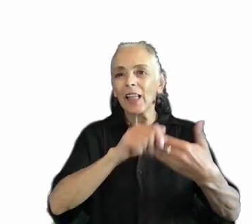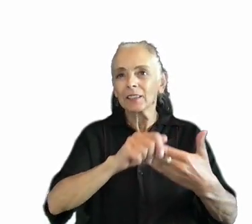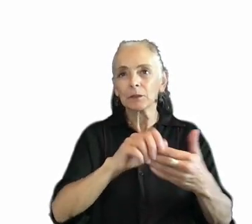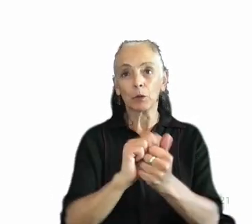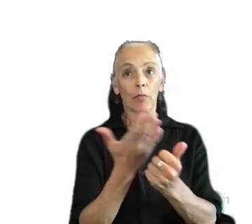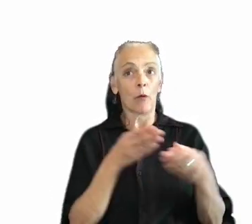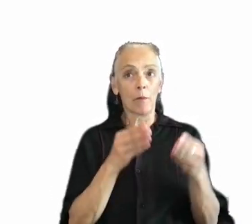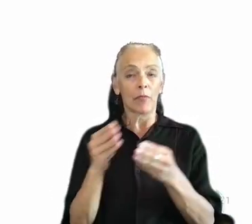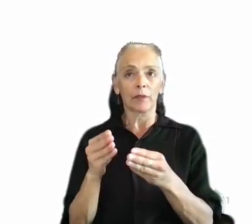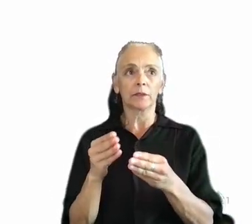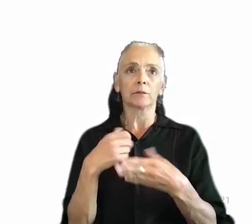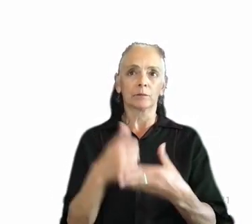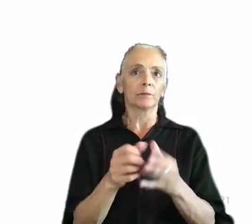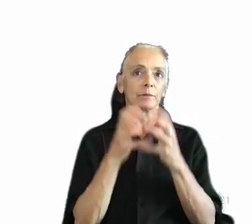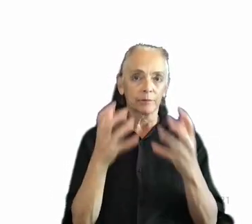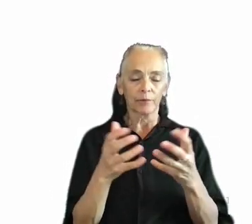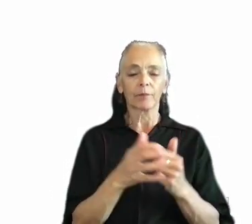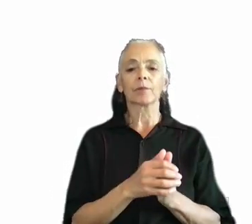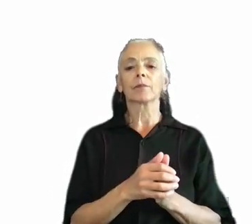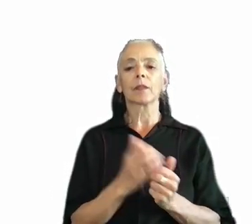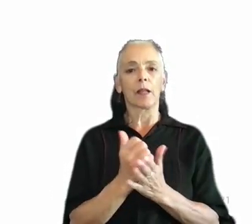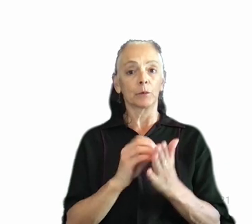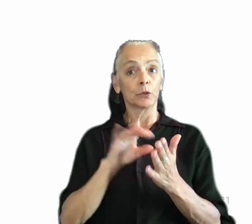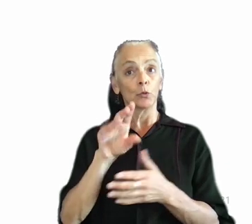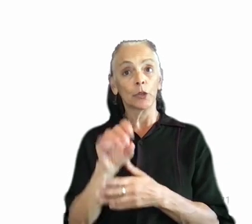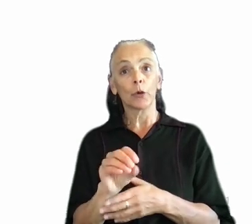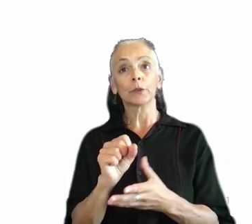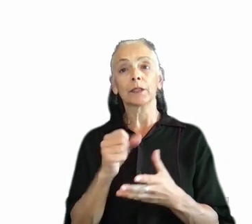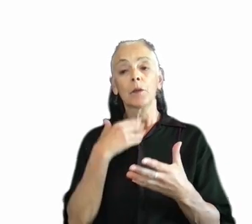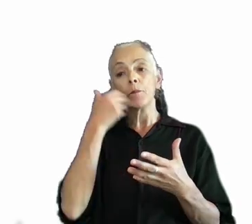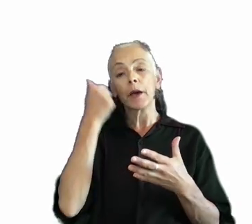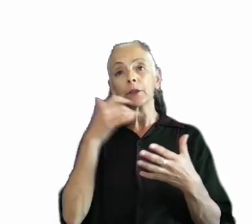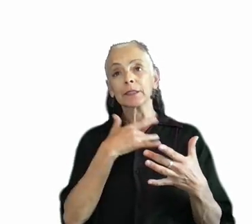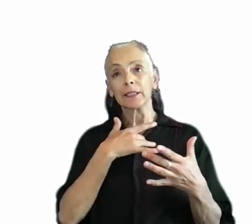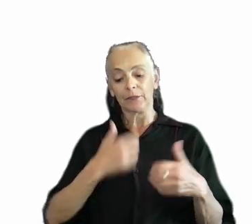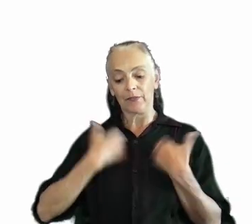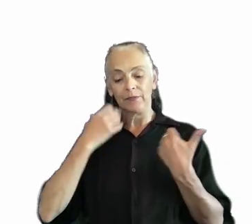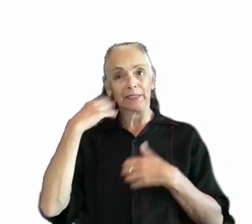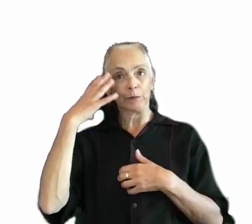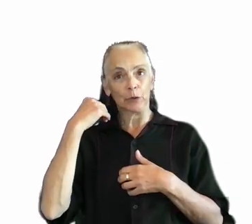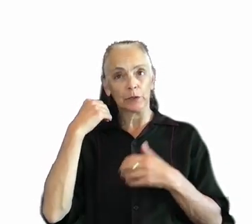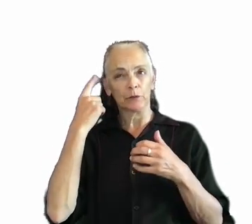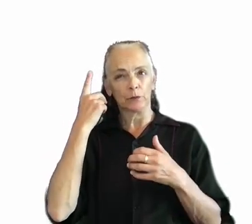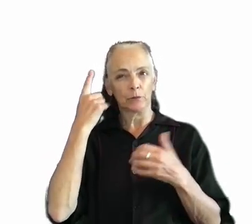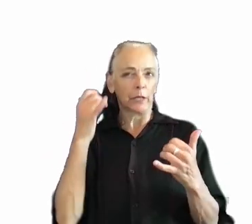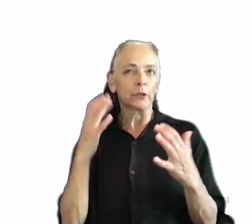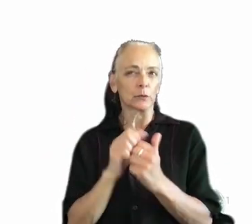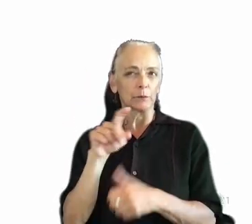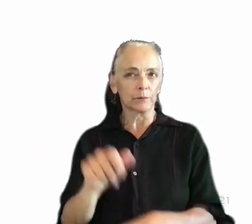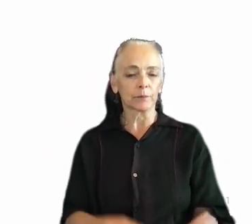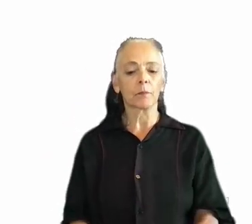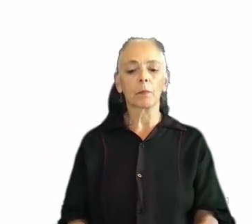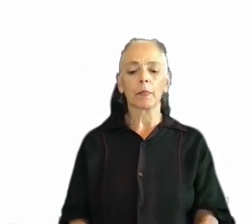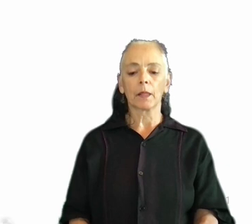really helpful in terms of helping our studios get a better sense of what those lived experiences are for players with disabilities. One of the